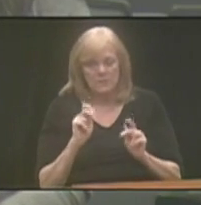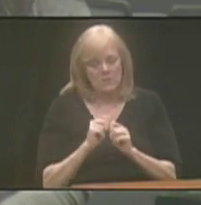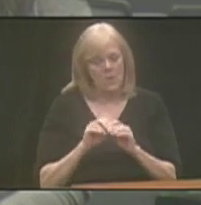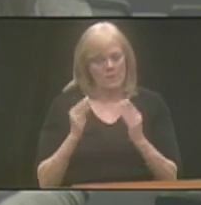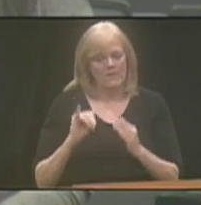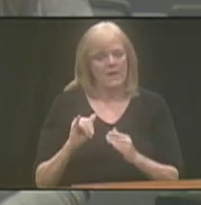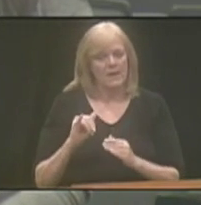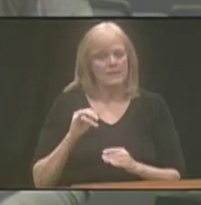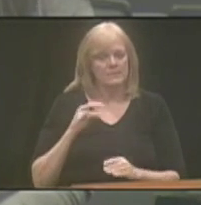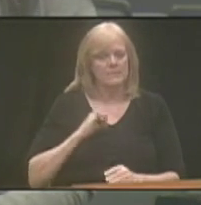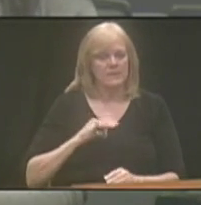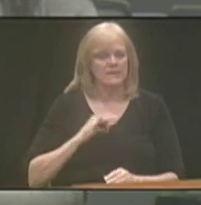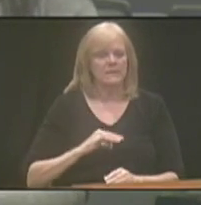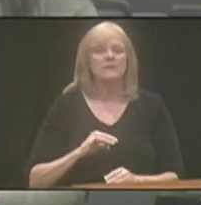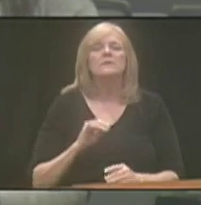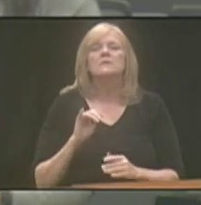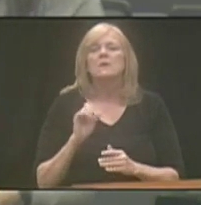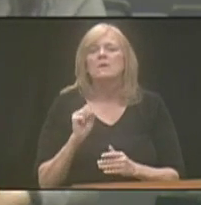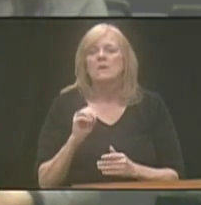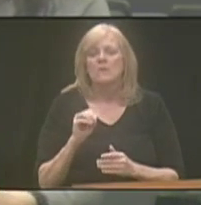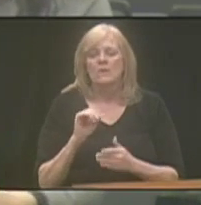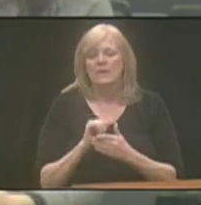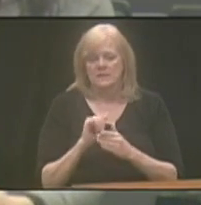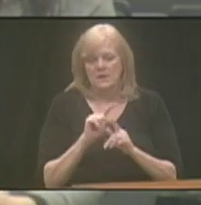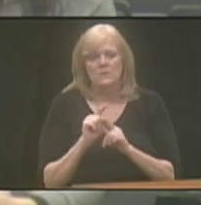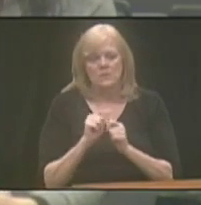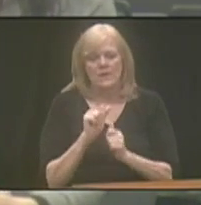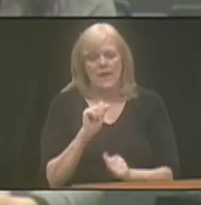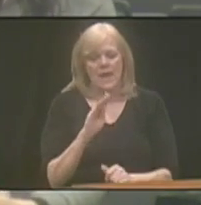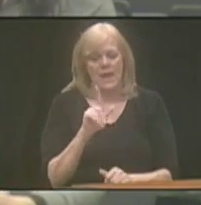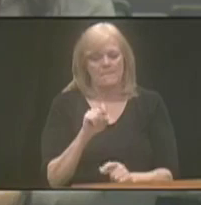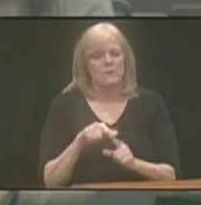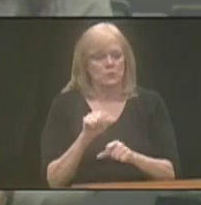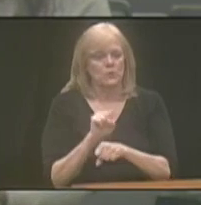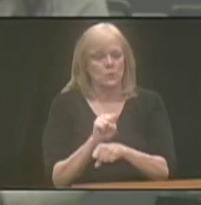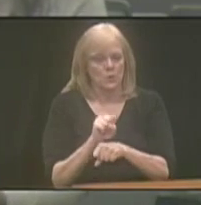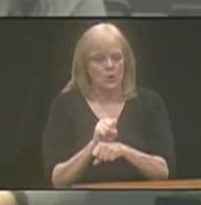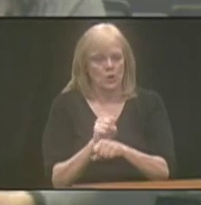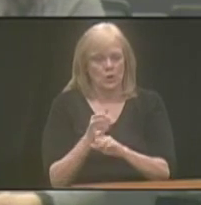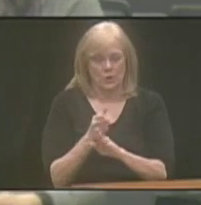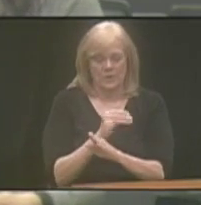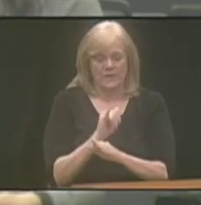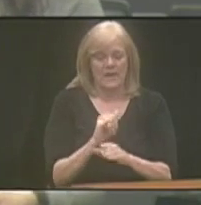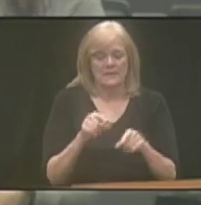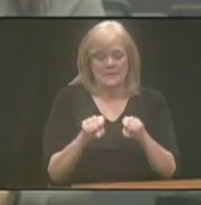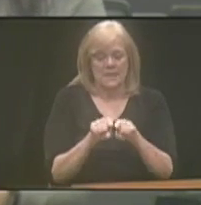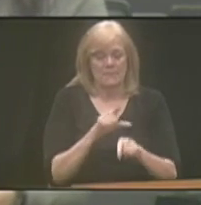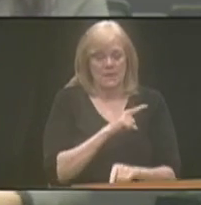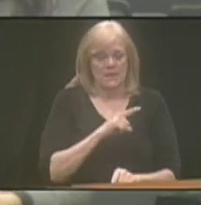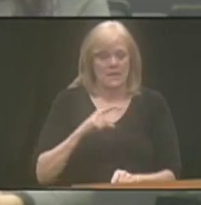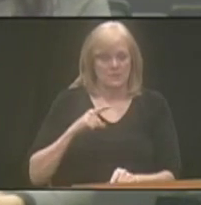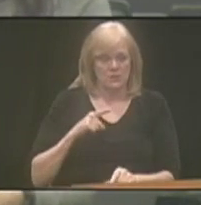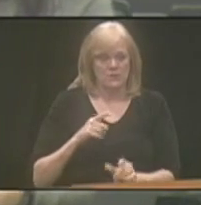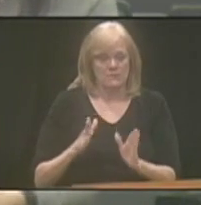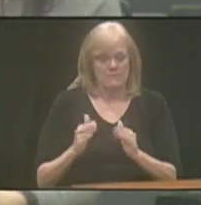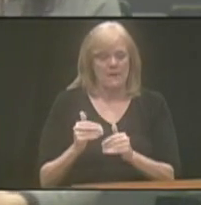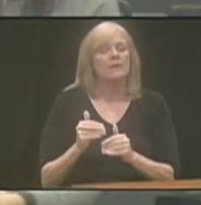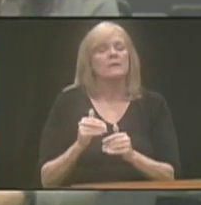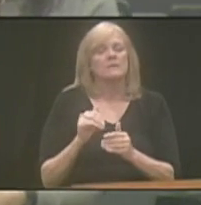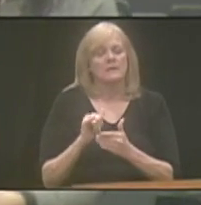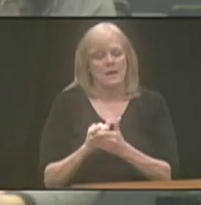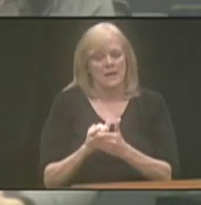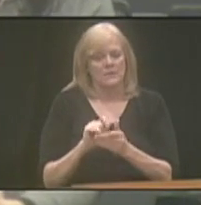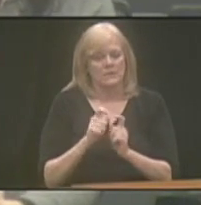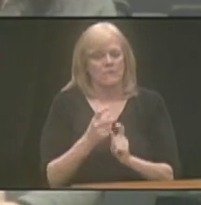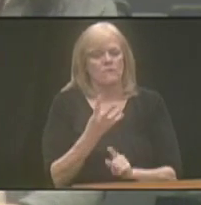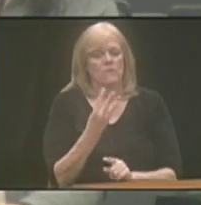benefit over time. So that's with, I mentioned able to work earlier. That same legislation package includes the changing